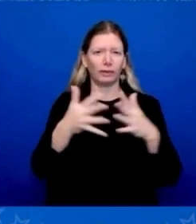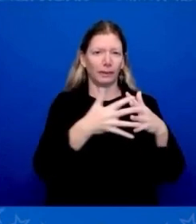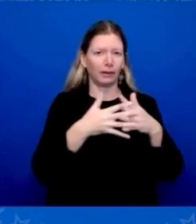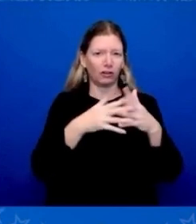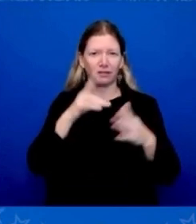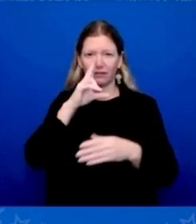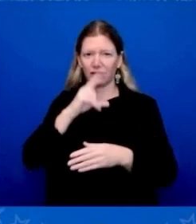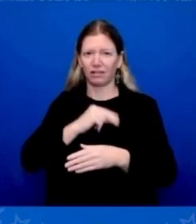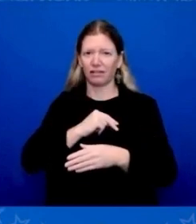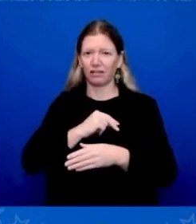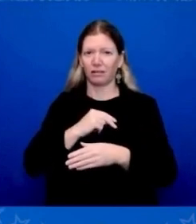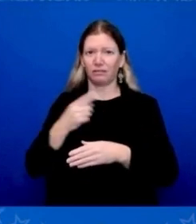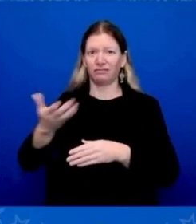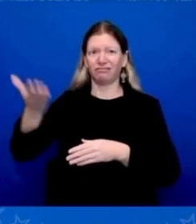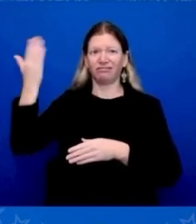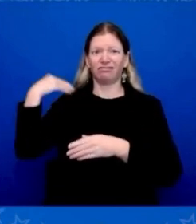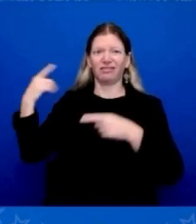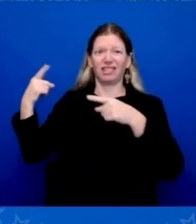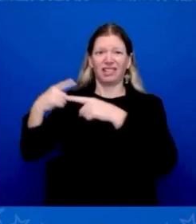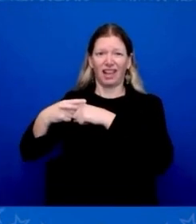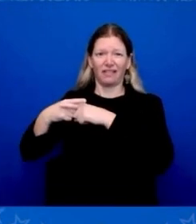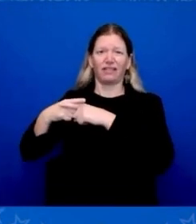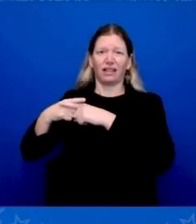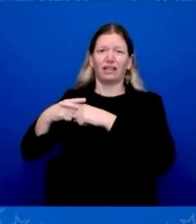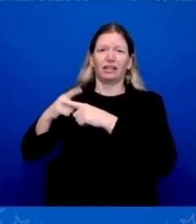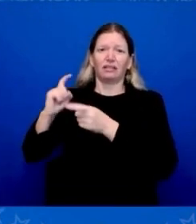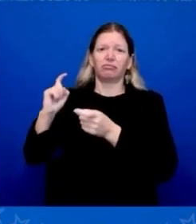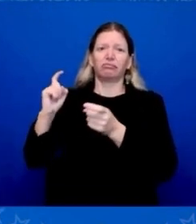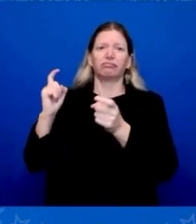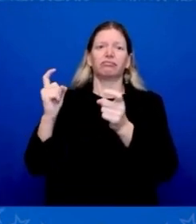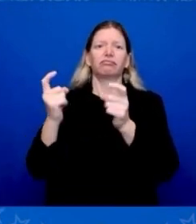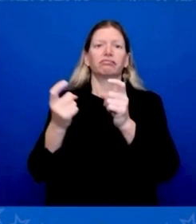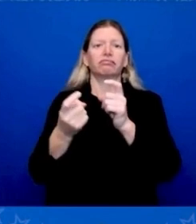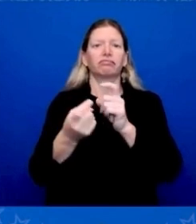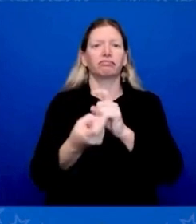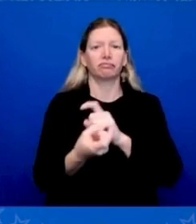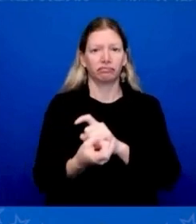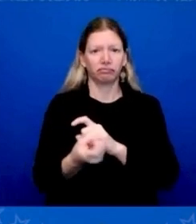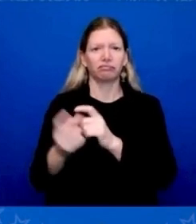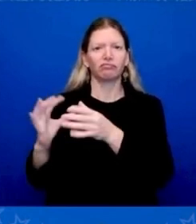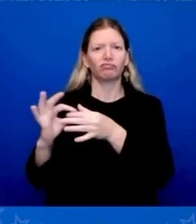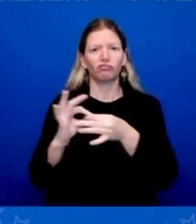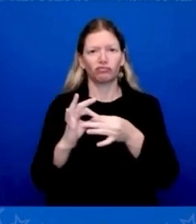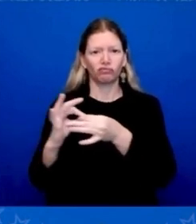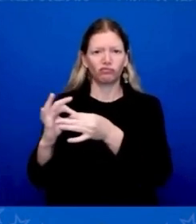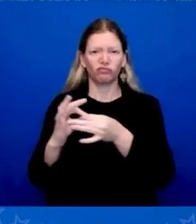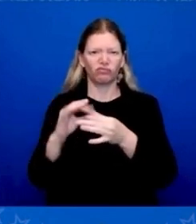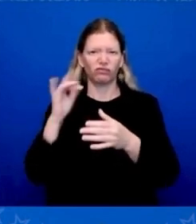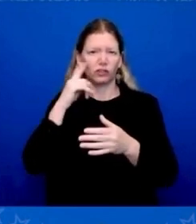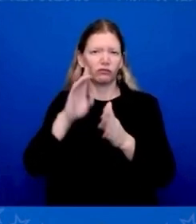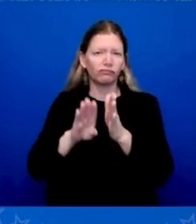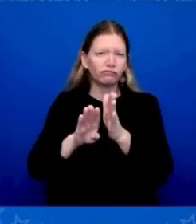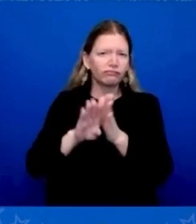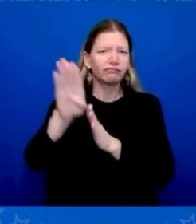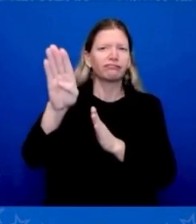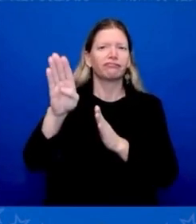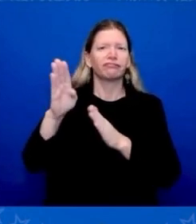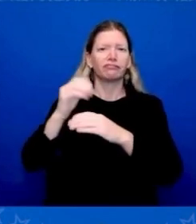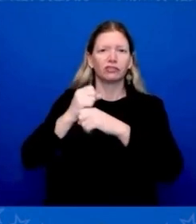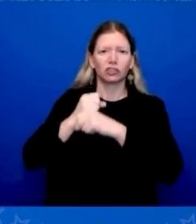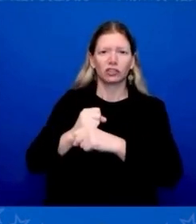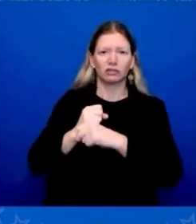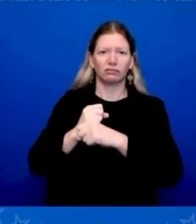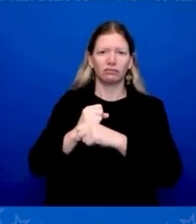security in one of the most consequential regions in the world. We've elevated our cooperation directly to the Vietnamese's highest